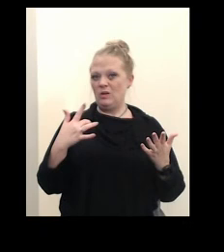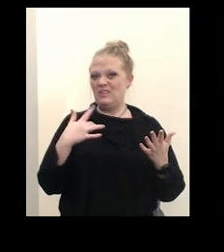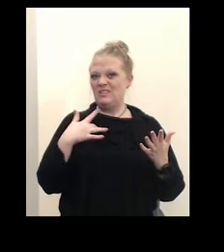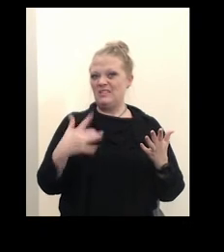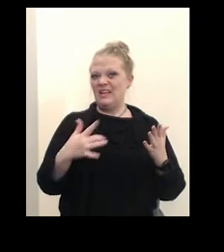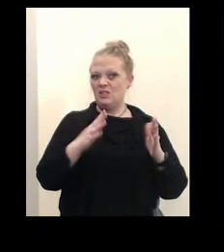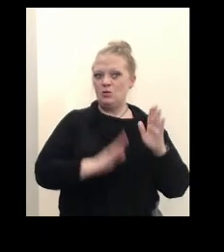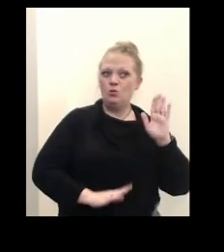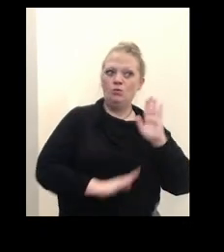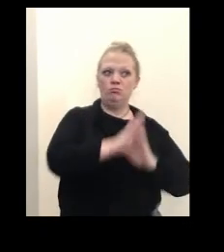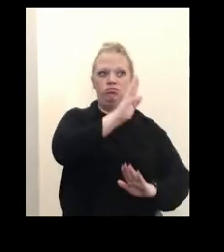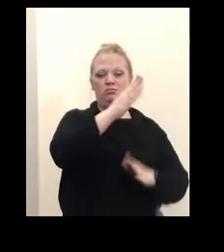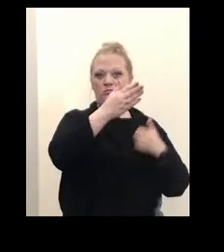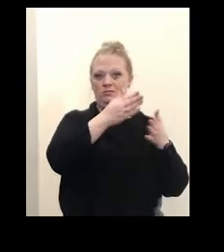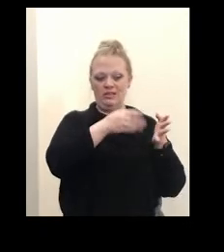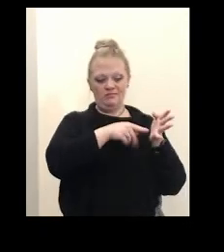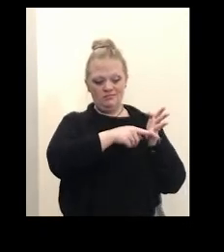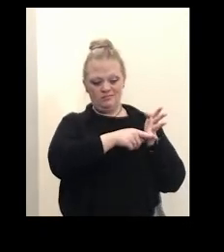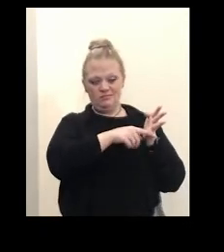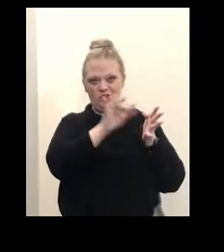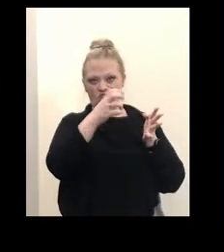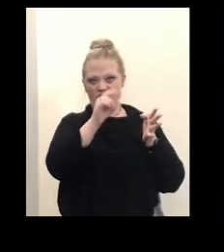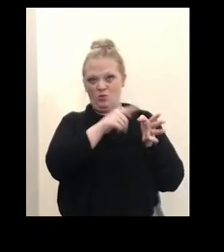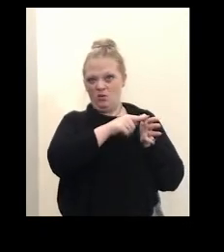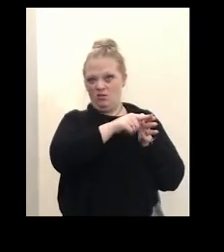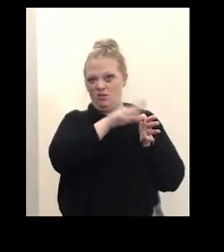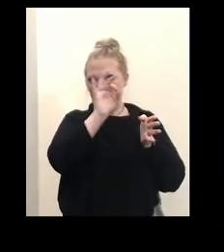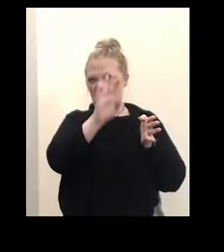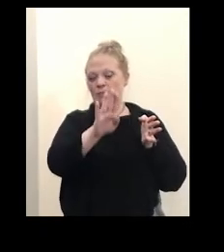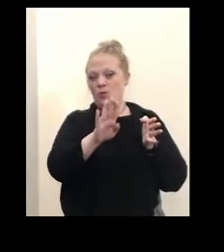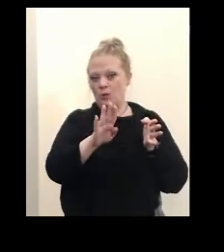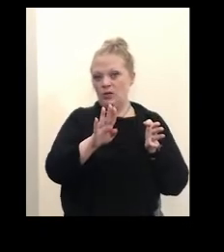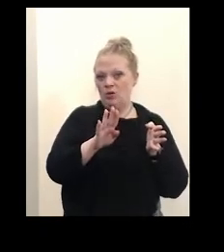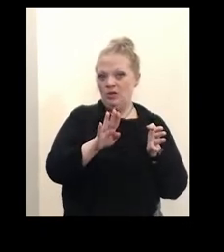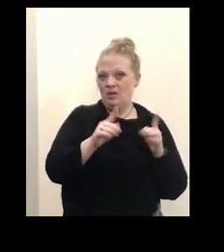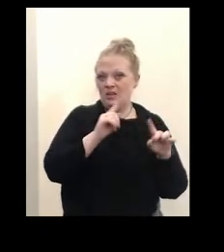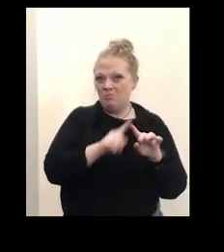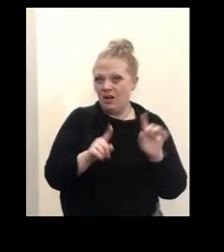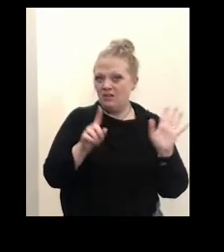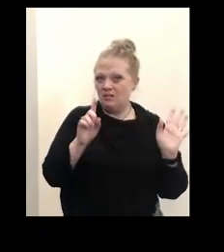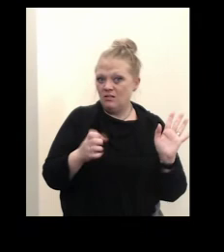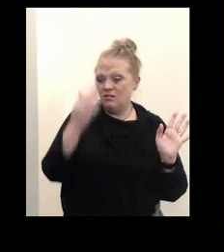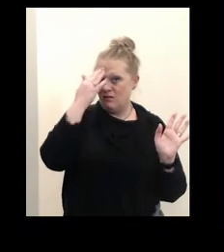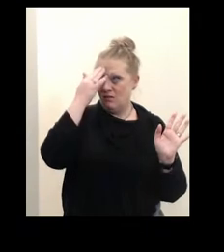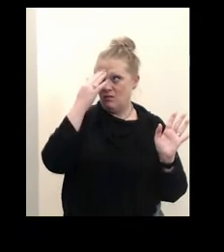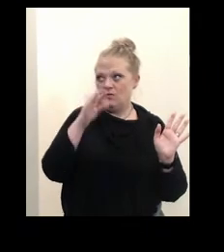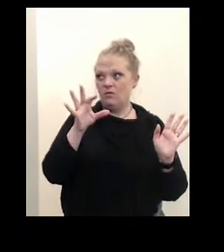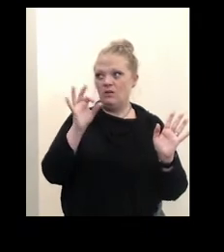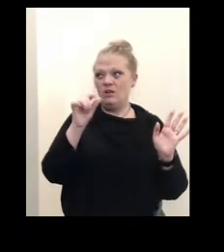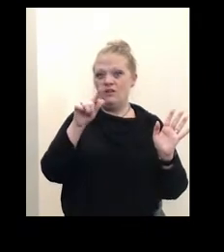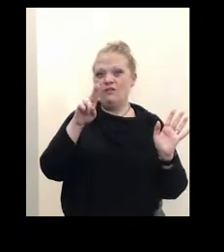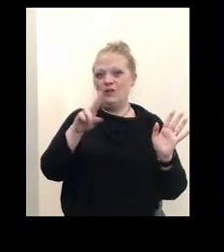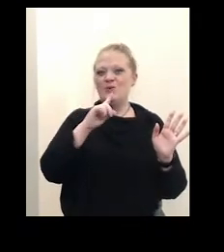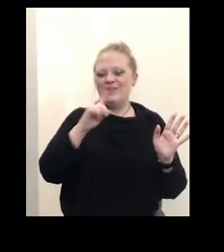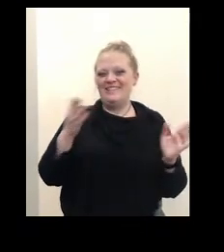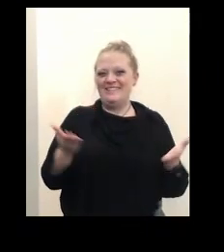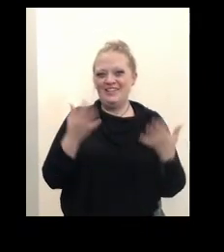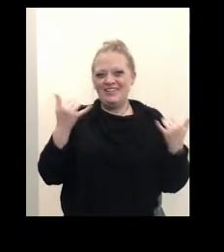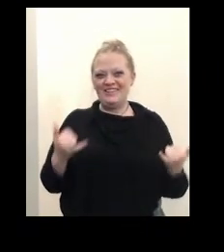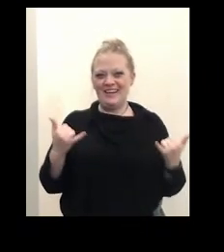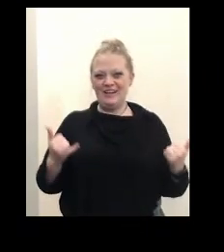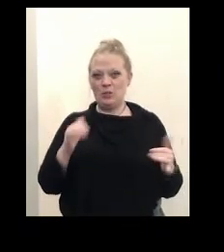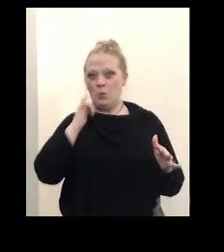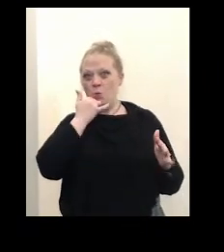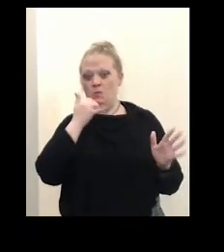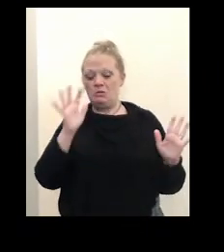january or beginning of february however the take-home points are we do have flu here now whoops um it is here now it's